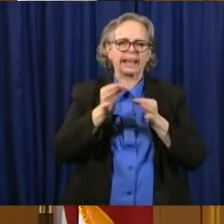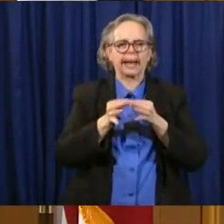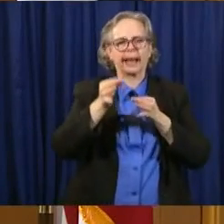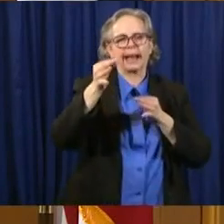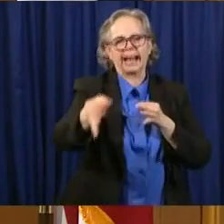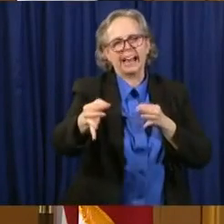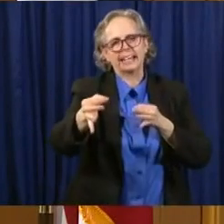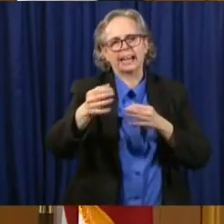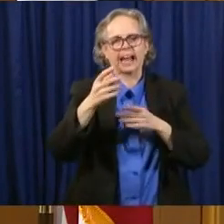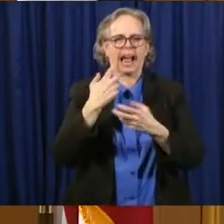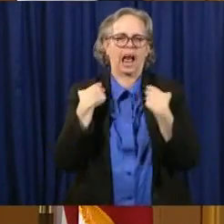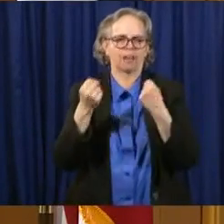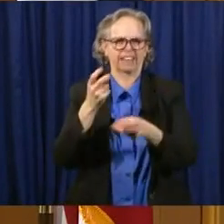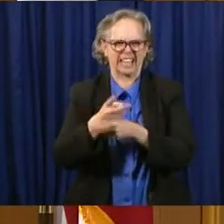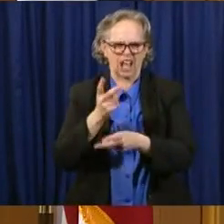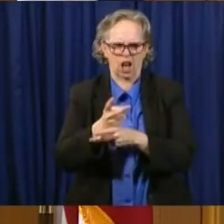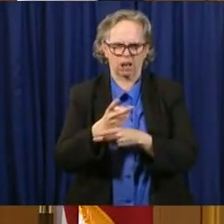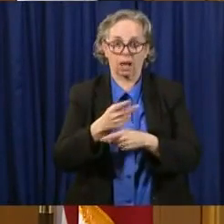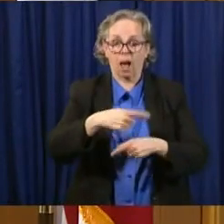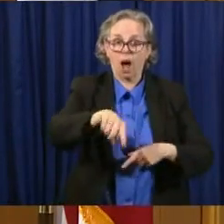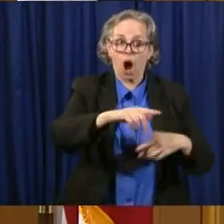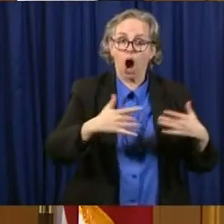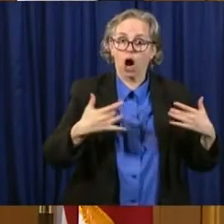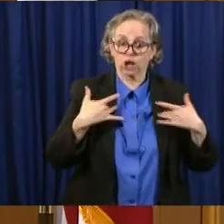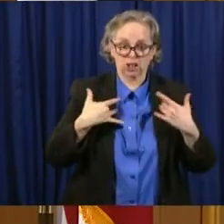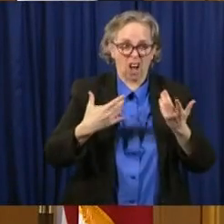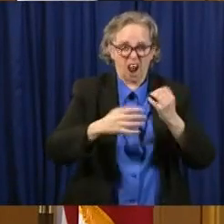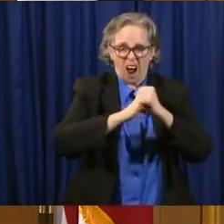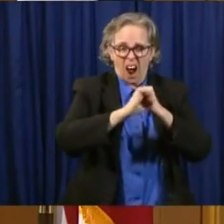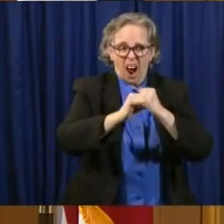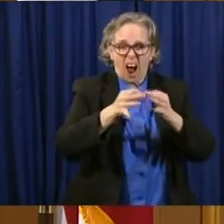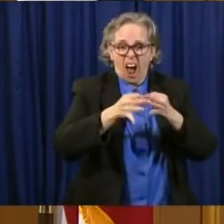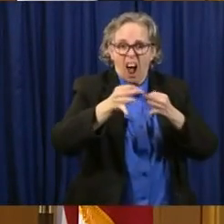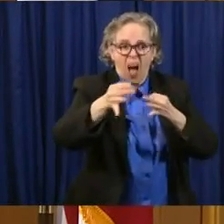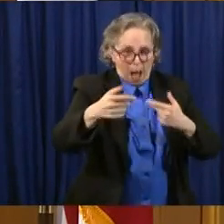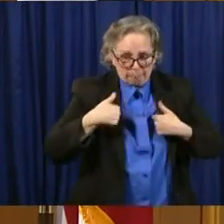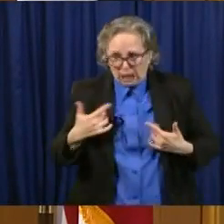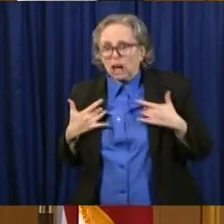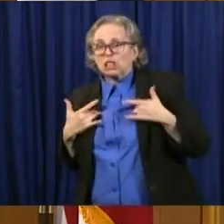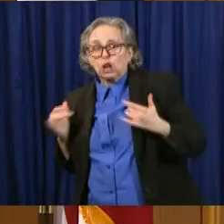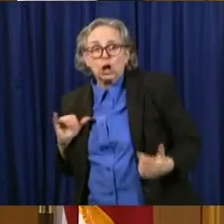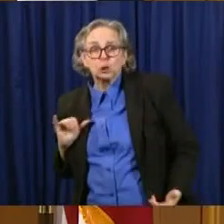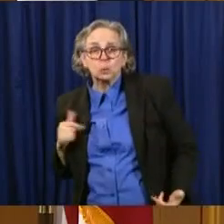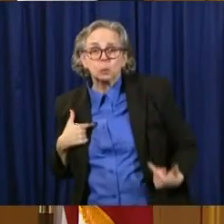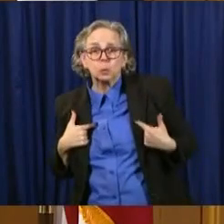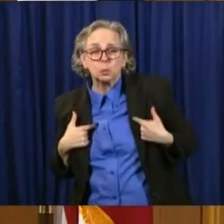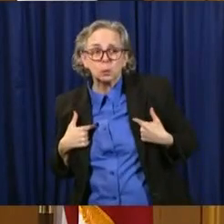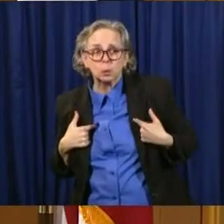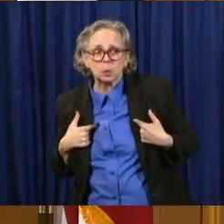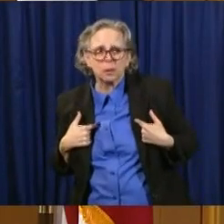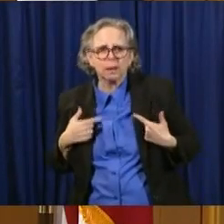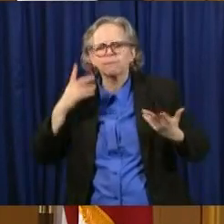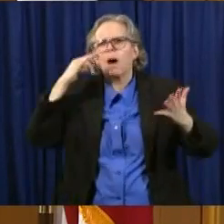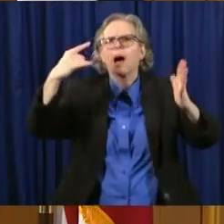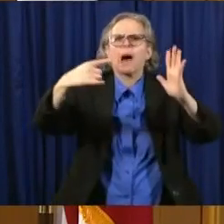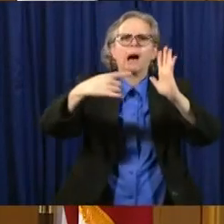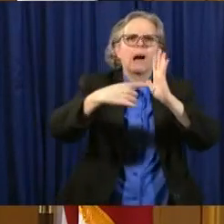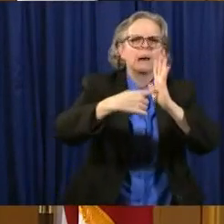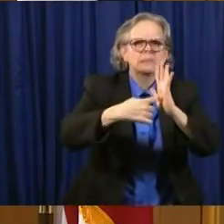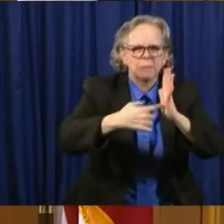a concern and I have a concern, uh, that let's say someone, uh, who